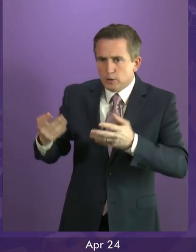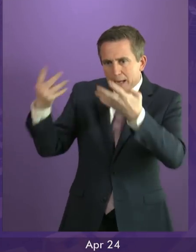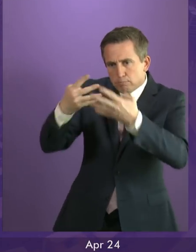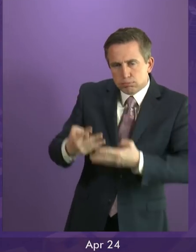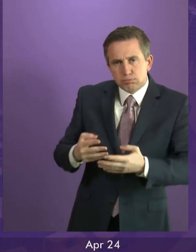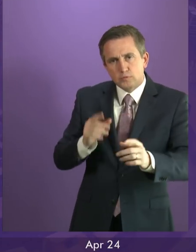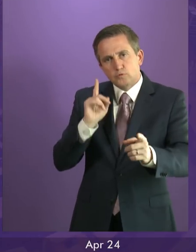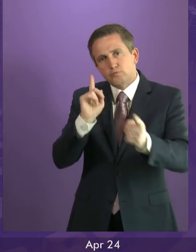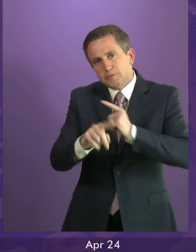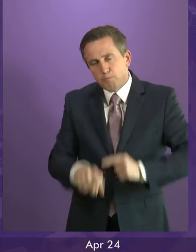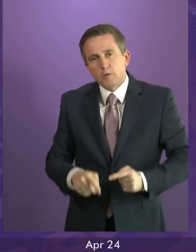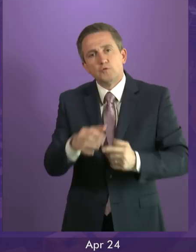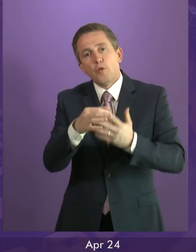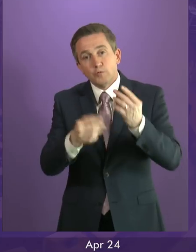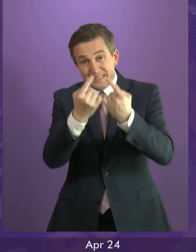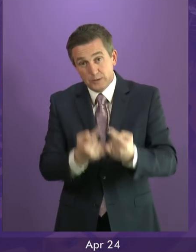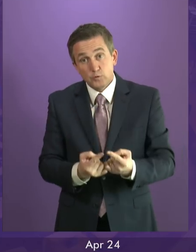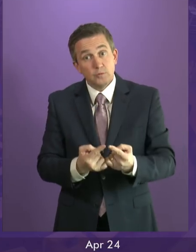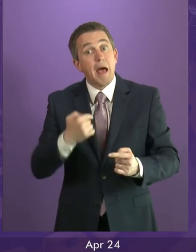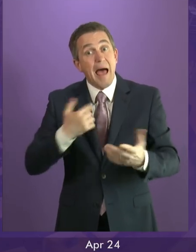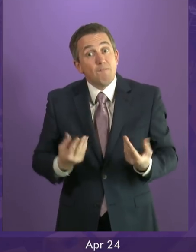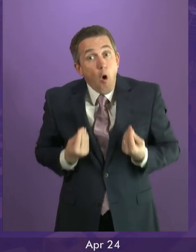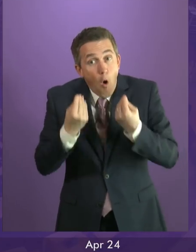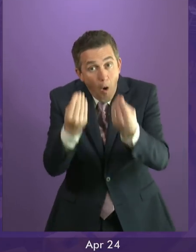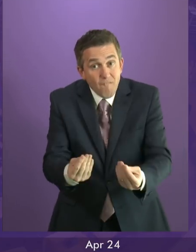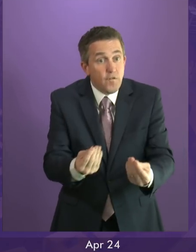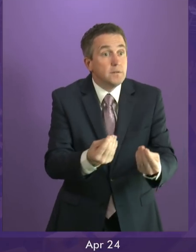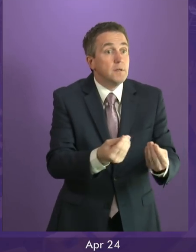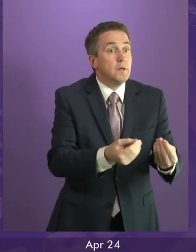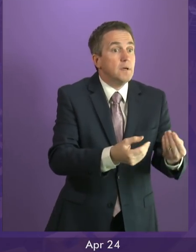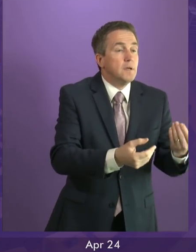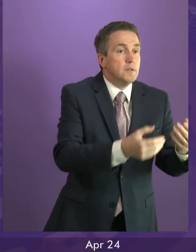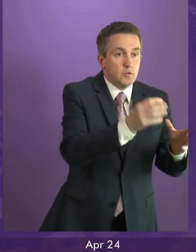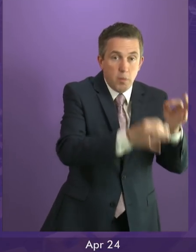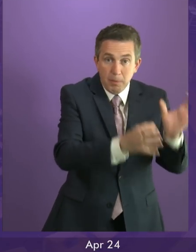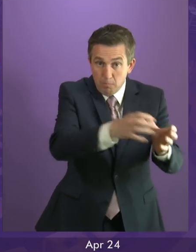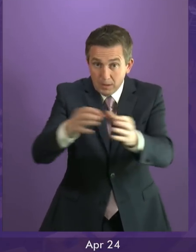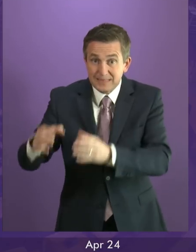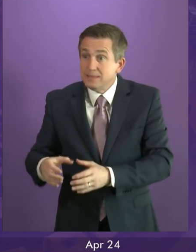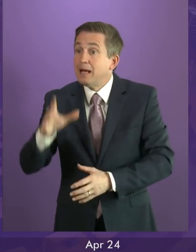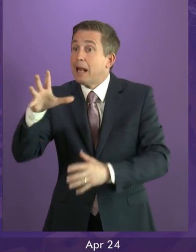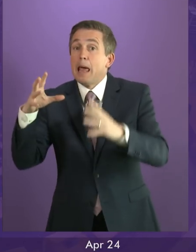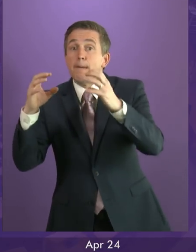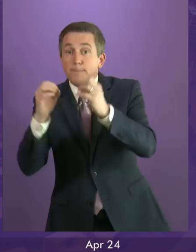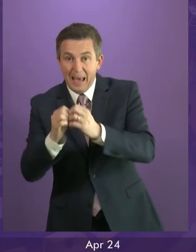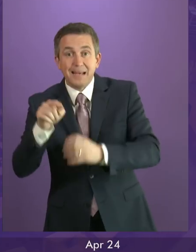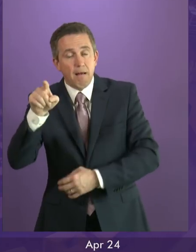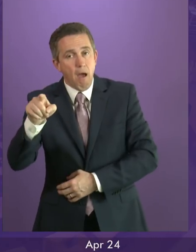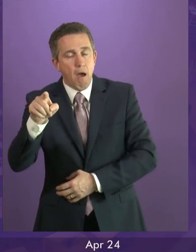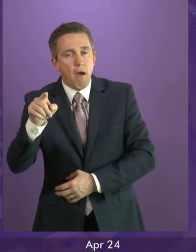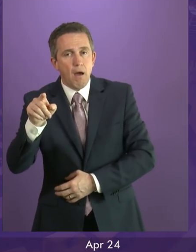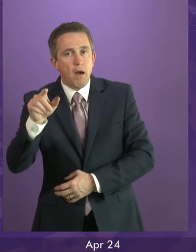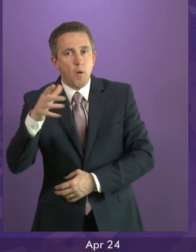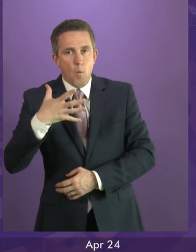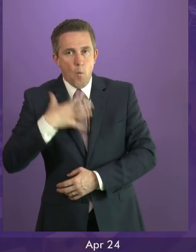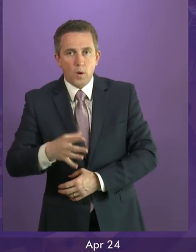That's why I've made the offer I've made today and I hope that people like Clare Baker in the Labour Party, who I know wants to, you know, look at how